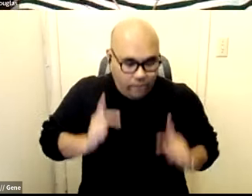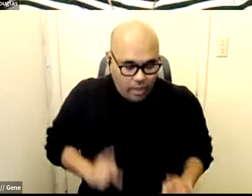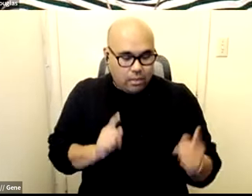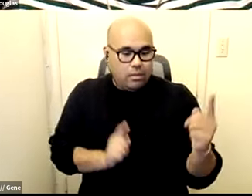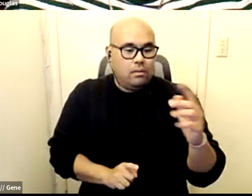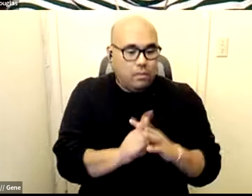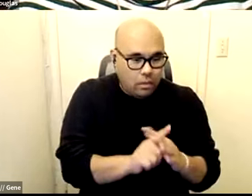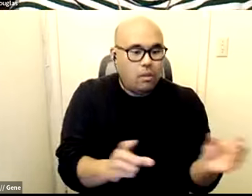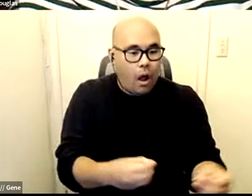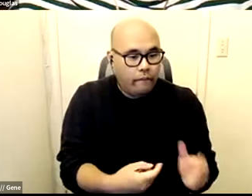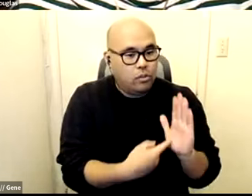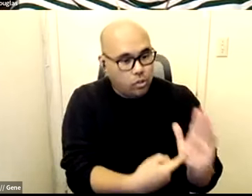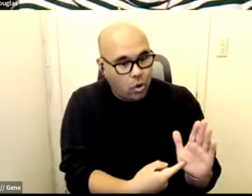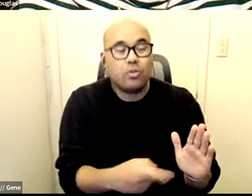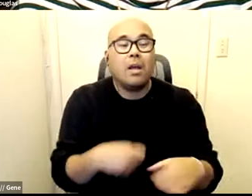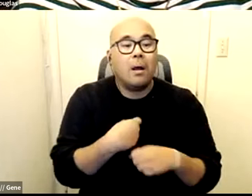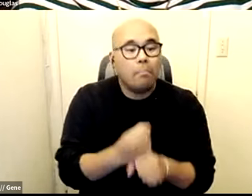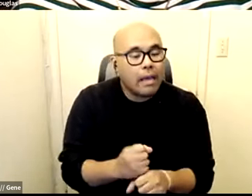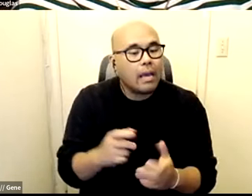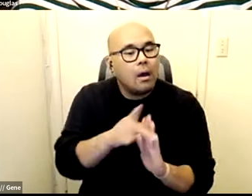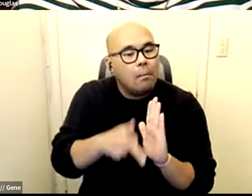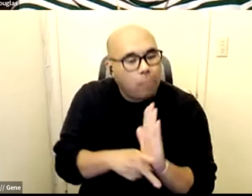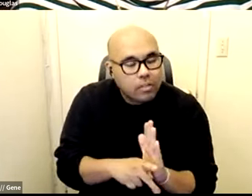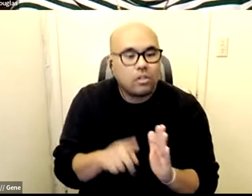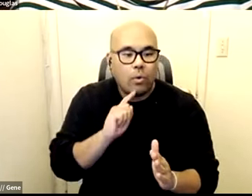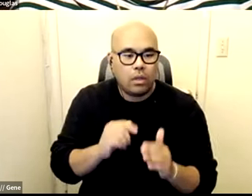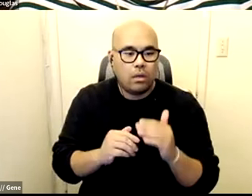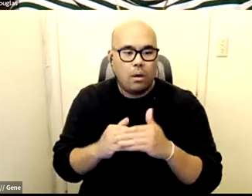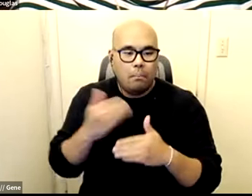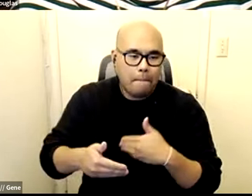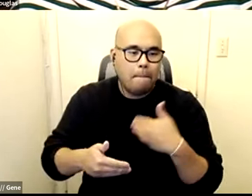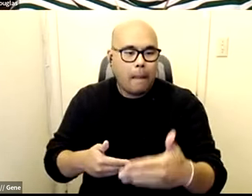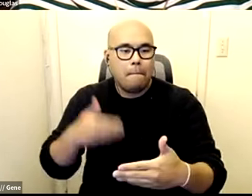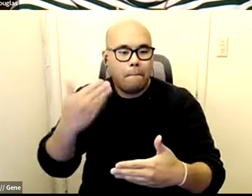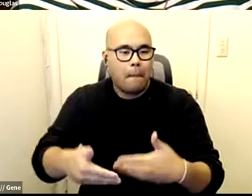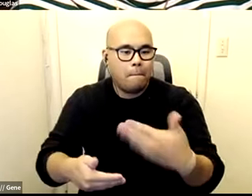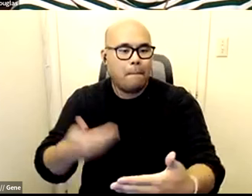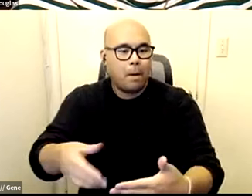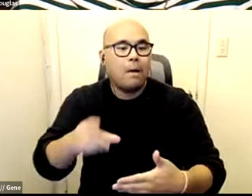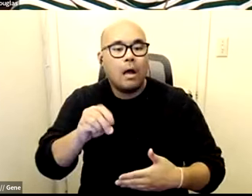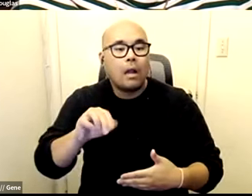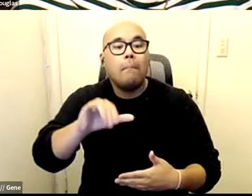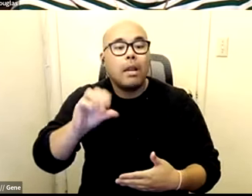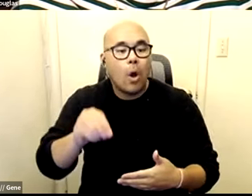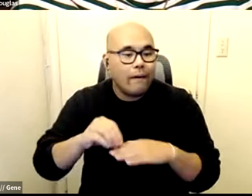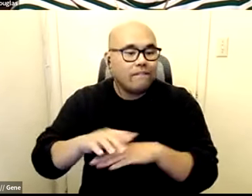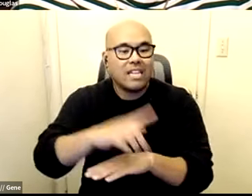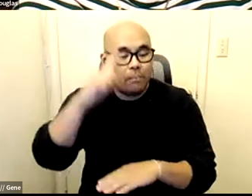policies that create a domino effect because every choice you make is a choice of catch-22